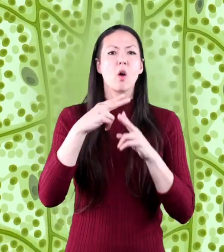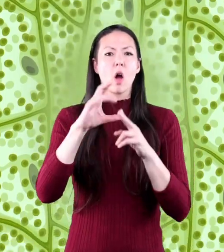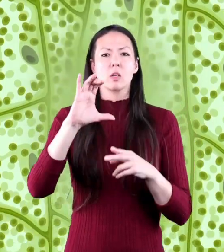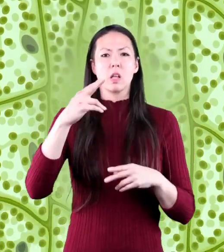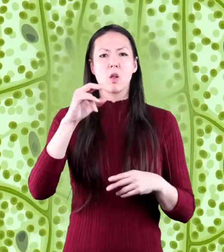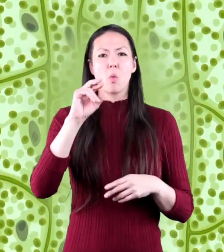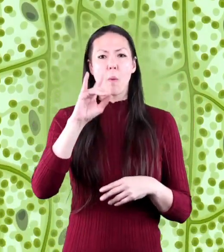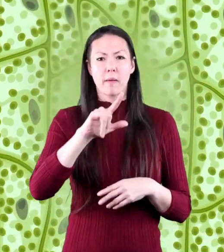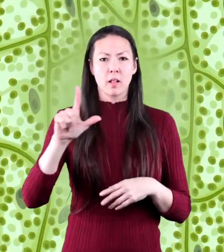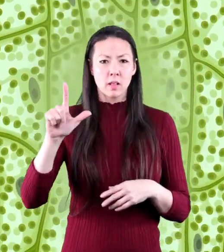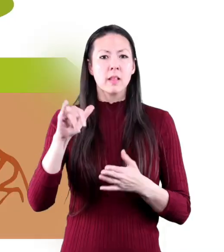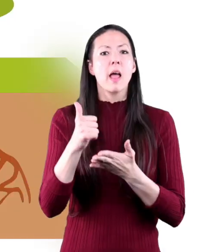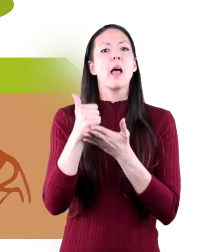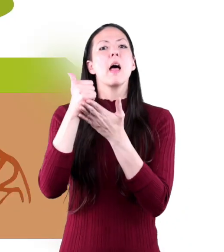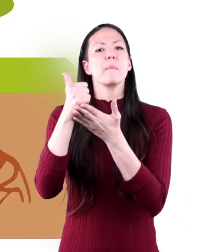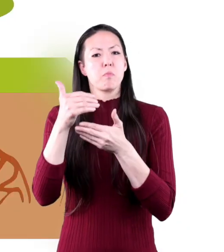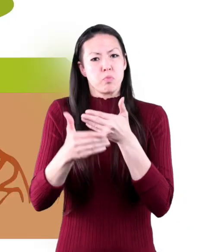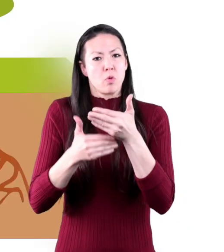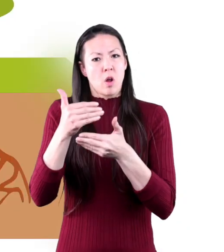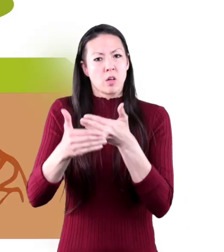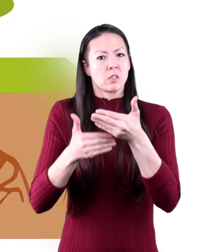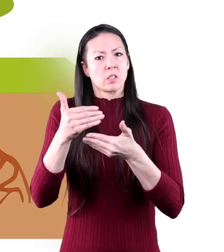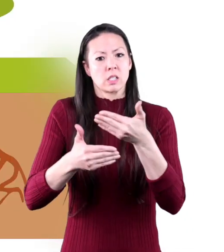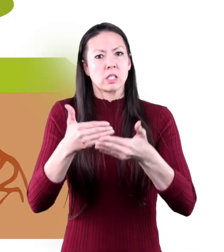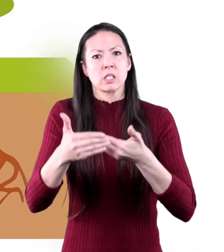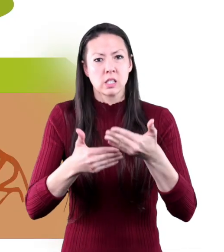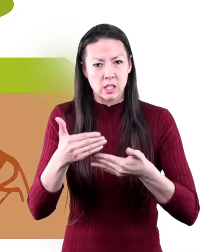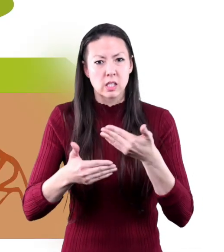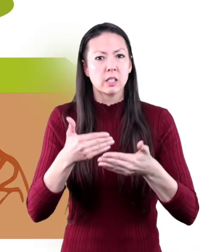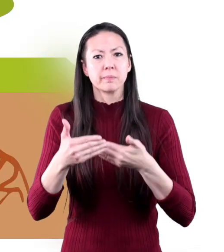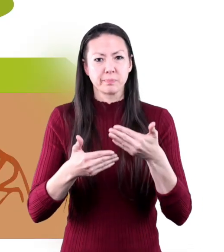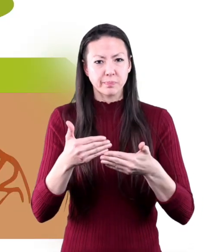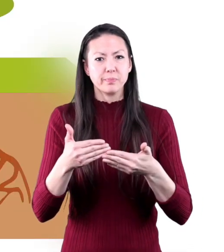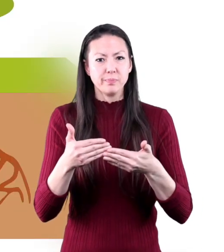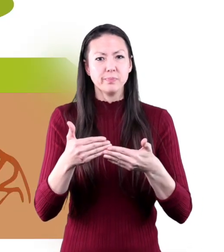compound called chlorophyll that helps get that process going.